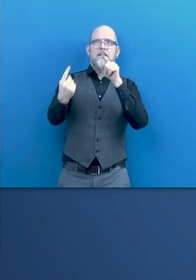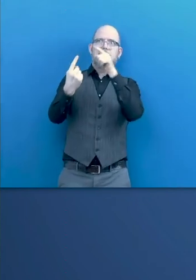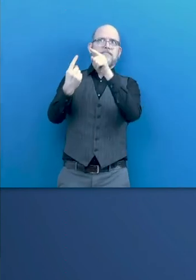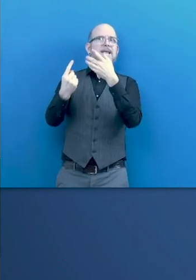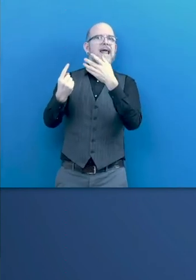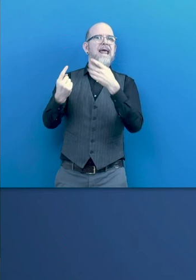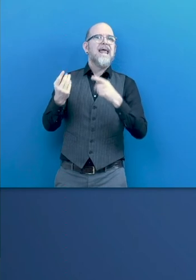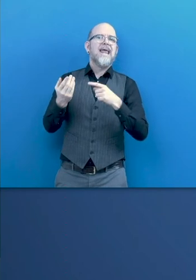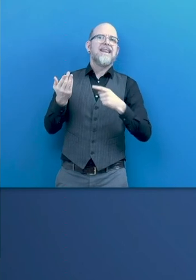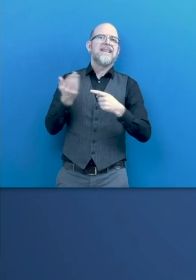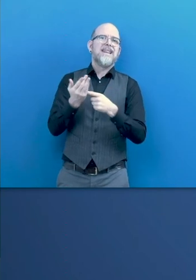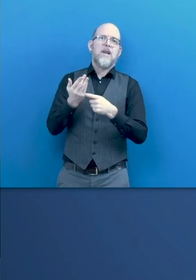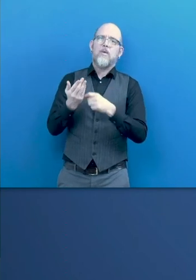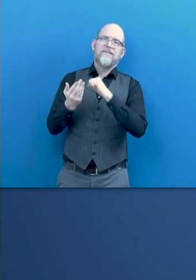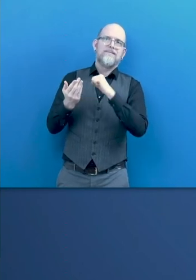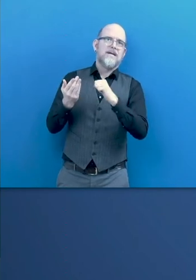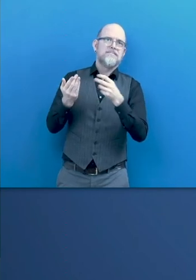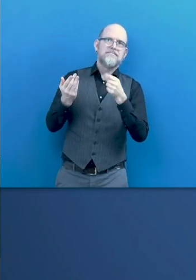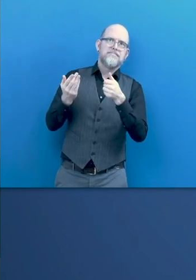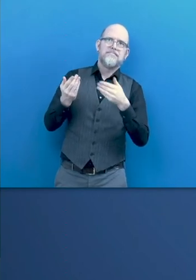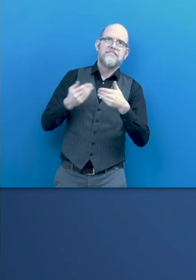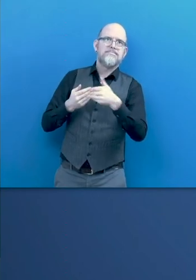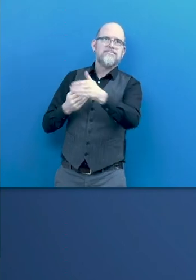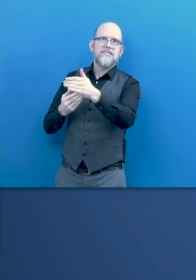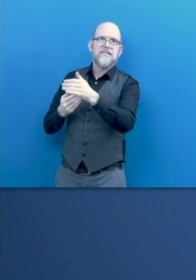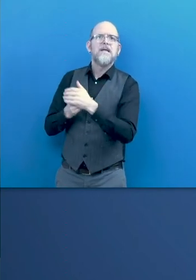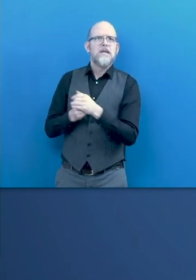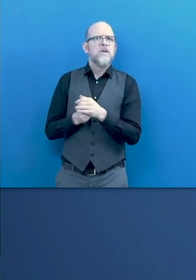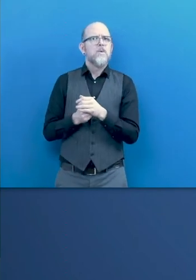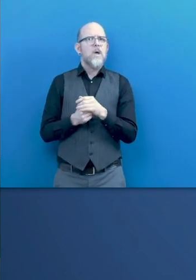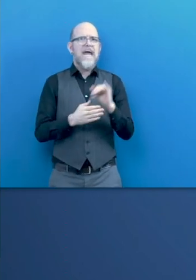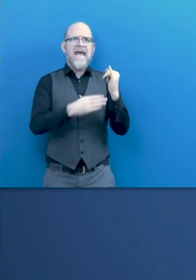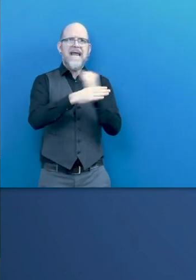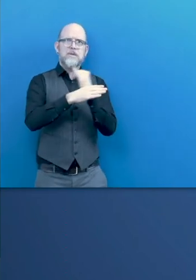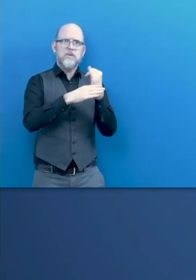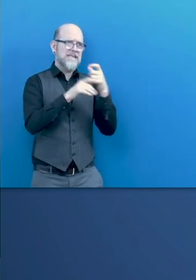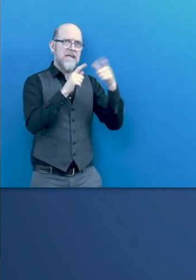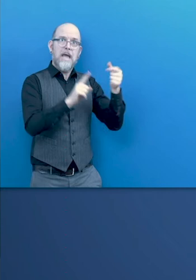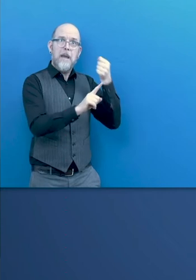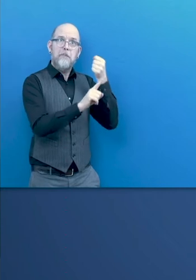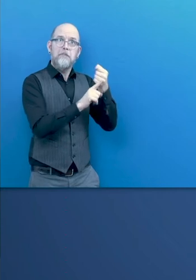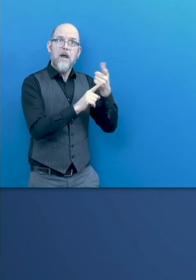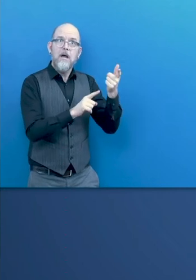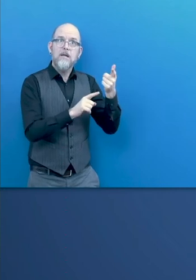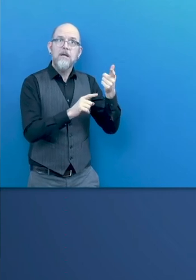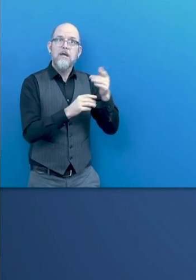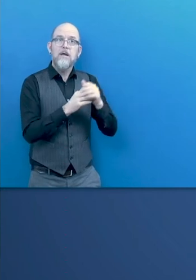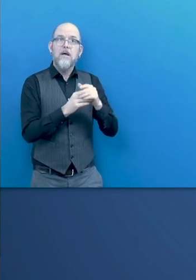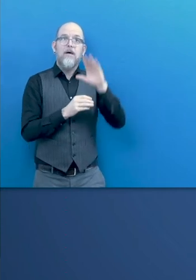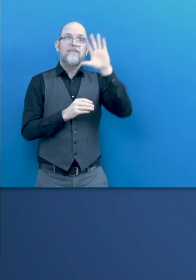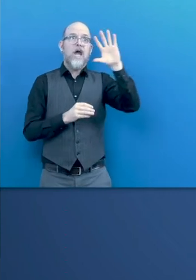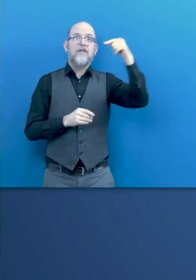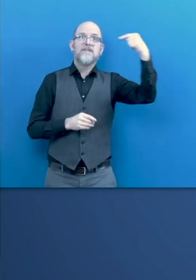such as, there are many others, but 5G, cloud computers, the Internet of Things, artificial